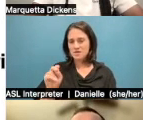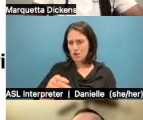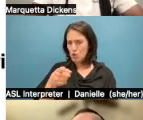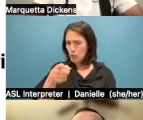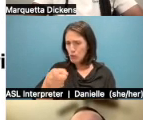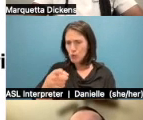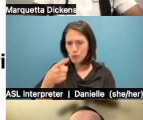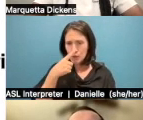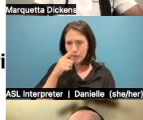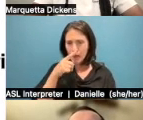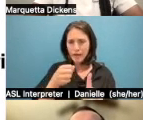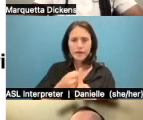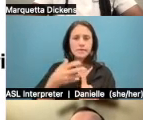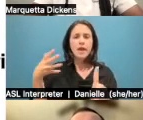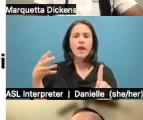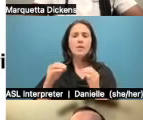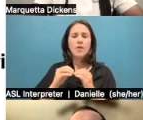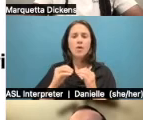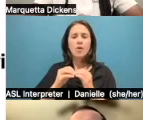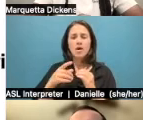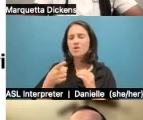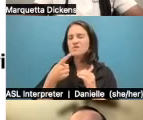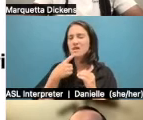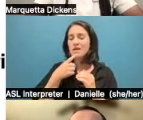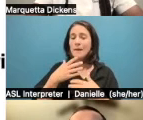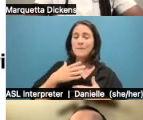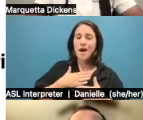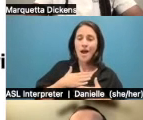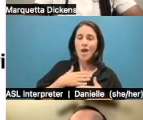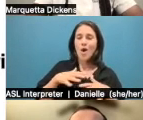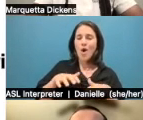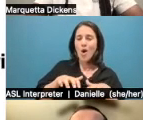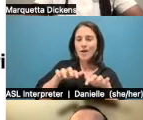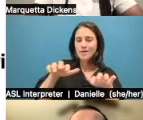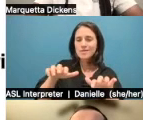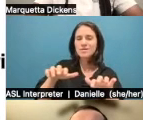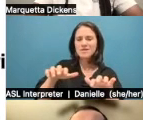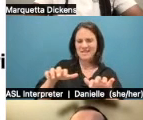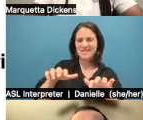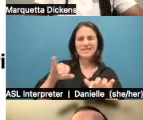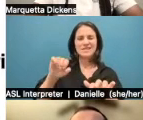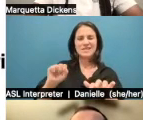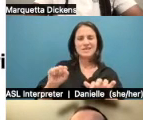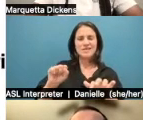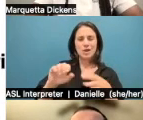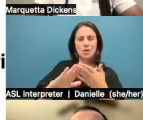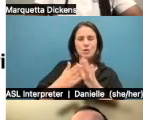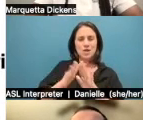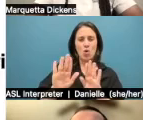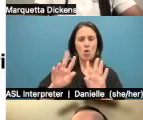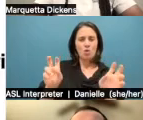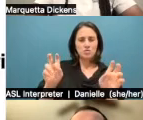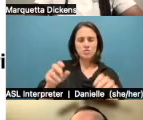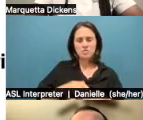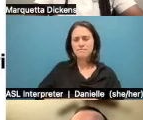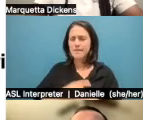by my audience is the community? I'm drawn to this idea, especially because it seems to contrast to the mention of